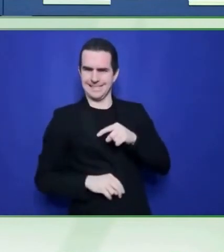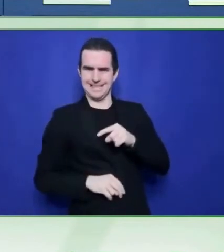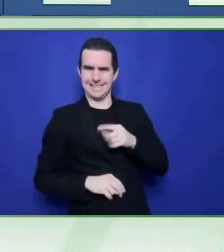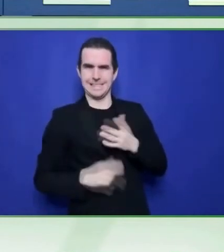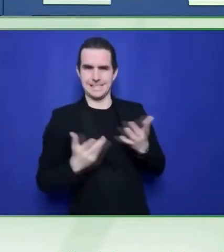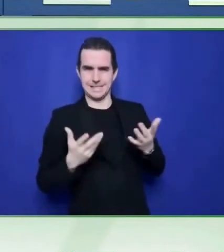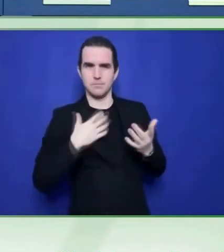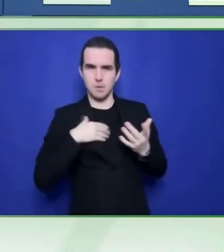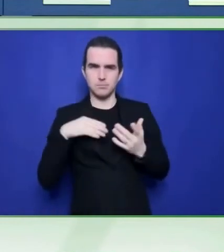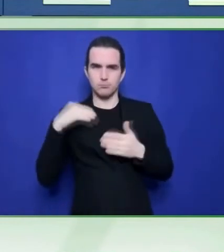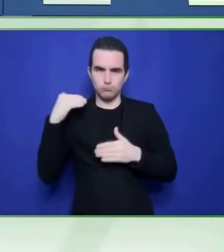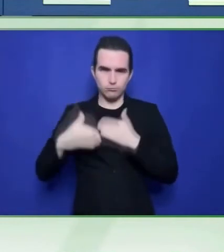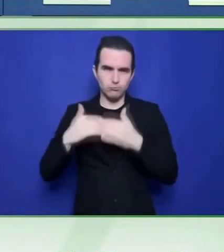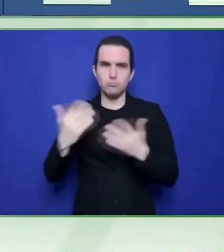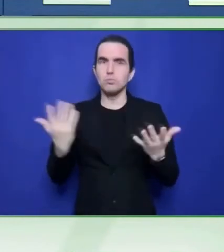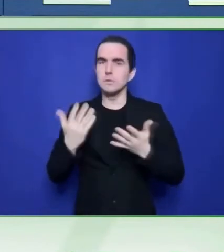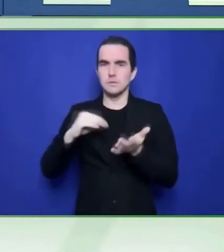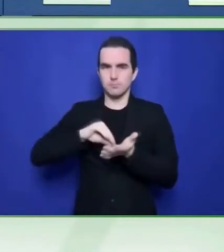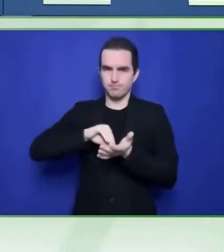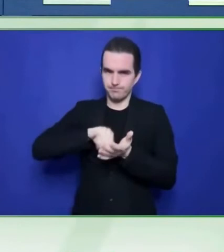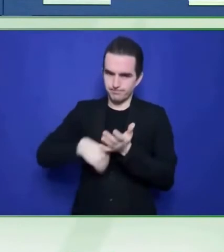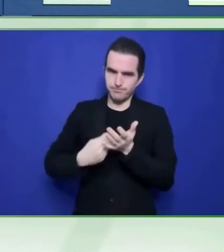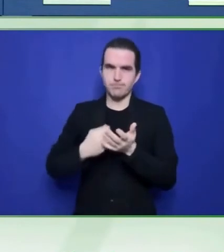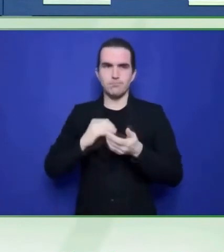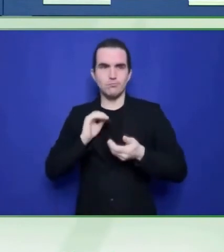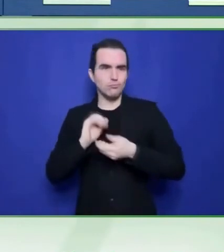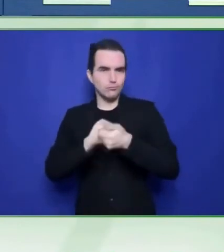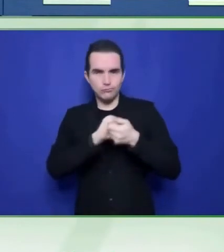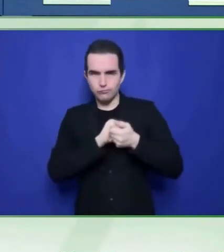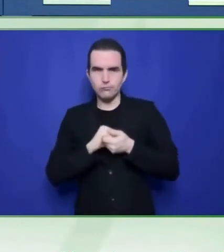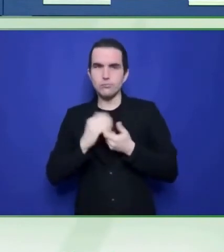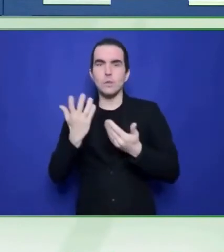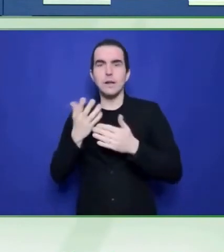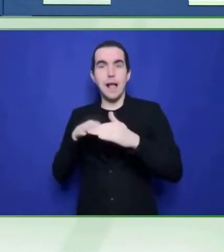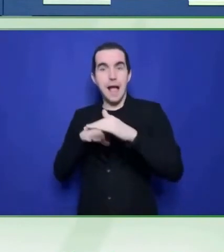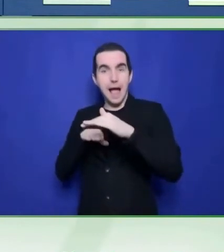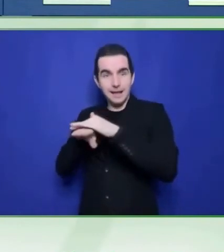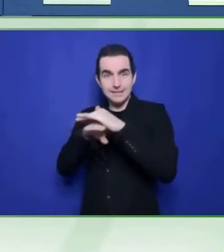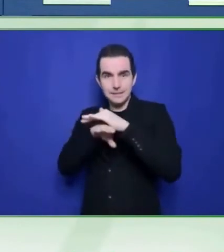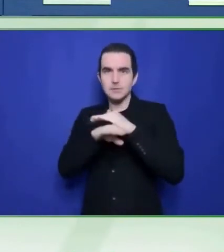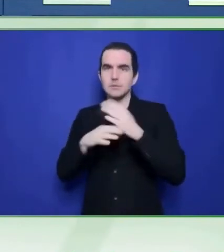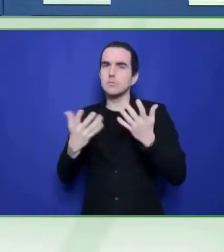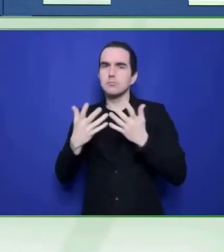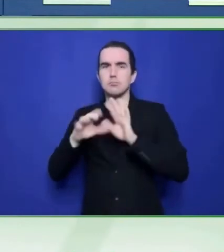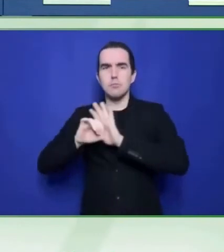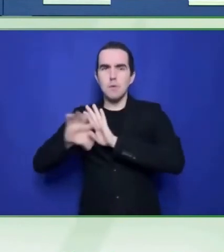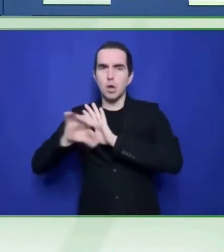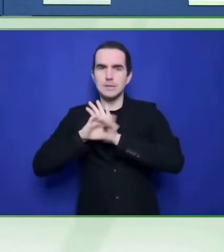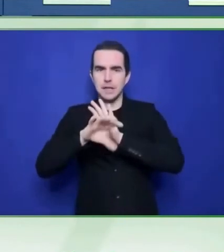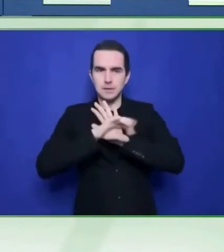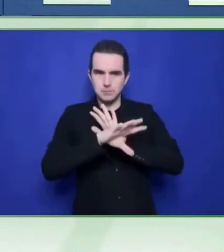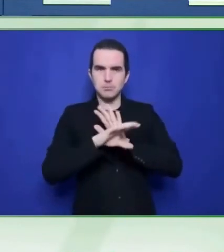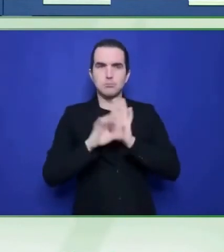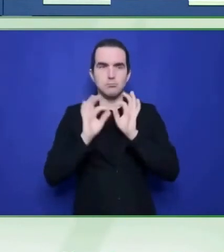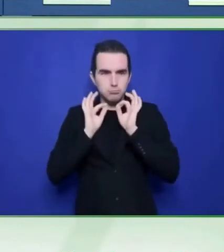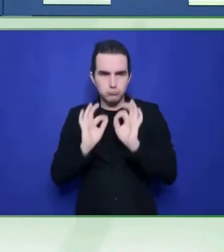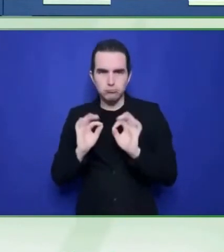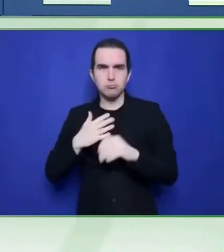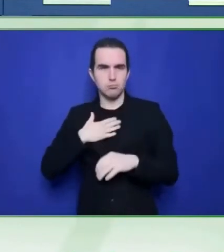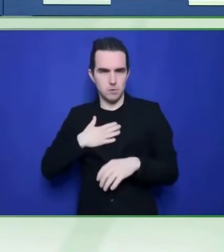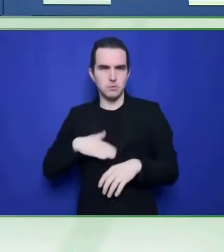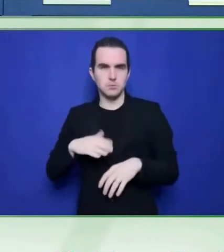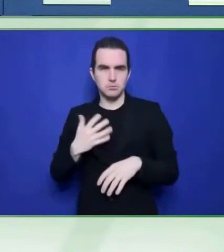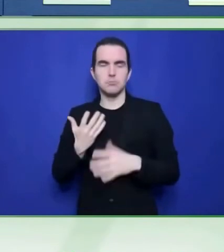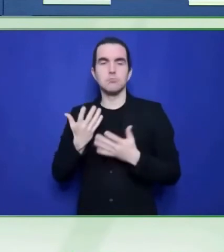computer-generated animations of sign language. Our goal is to make it possible for every